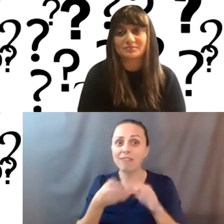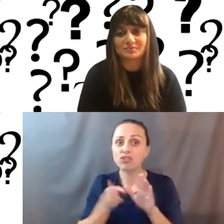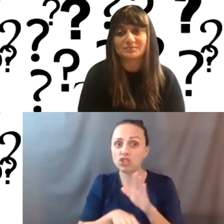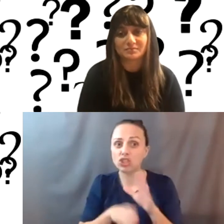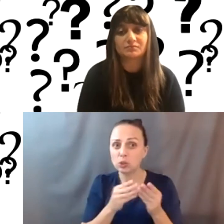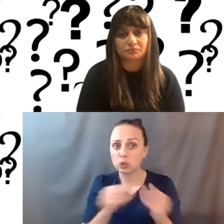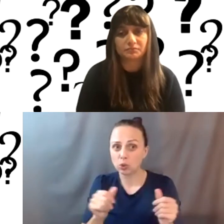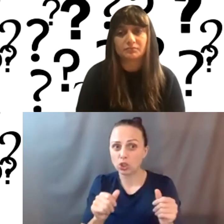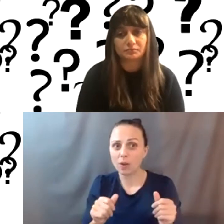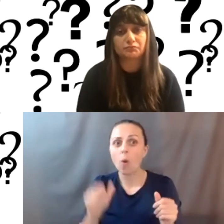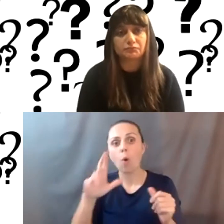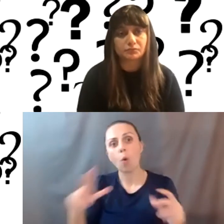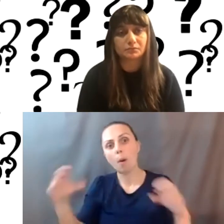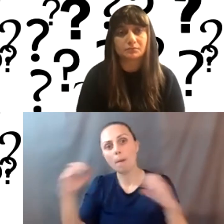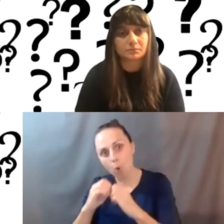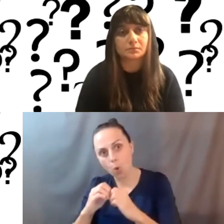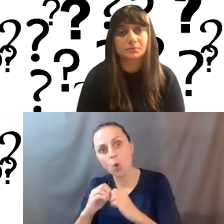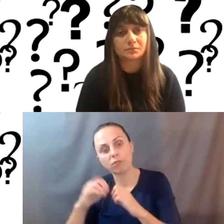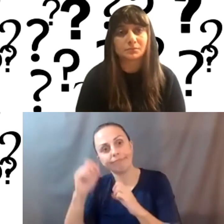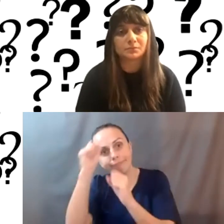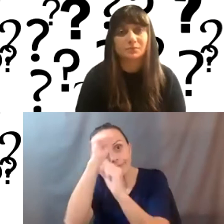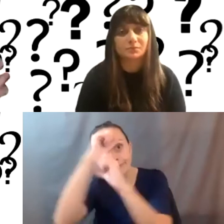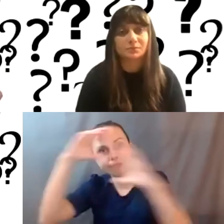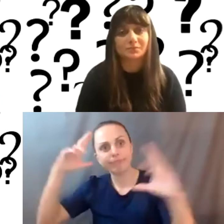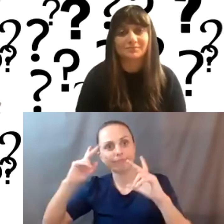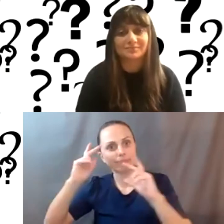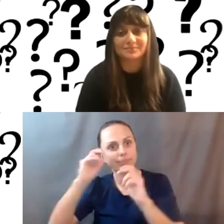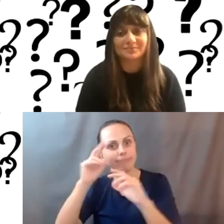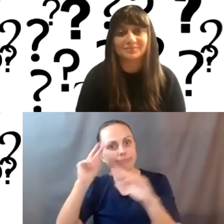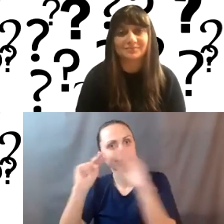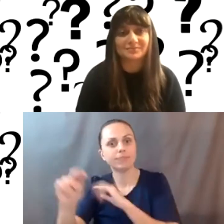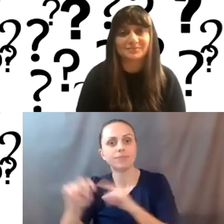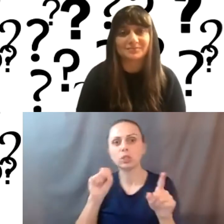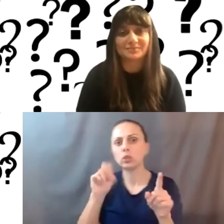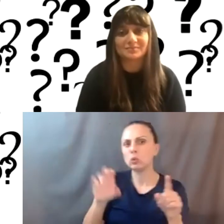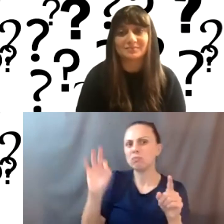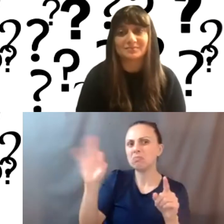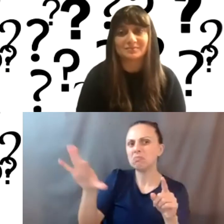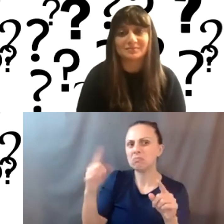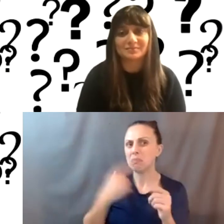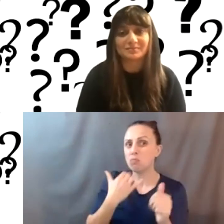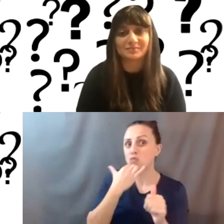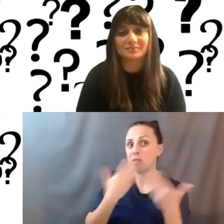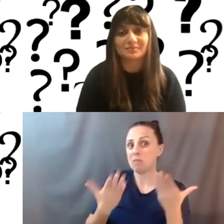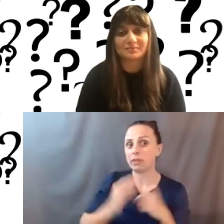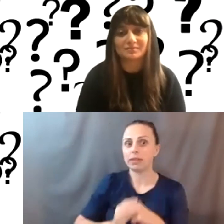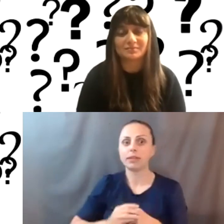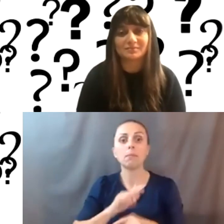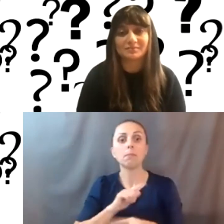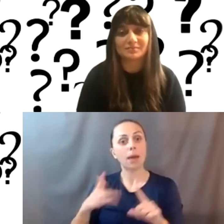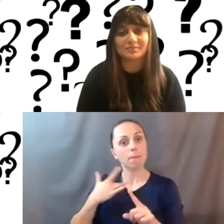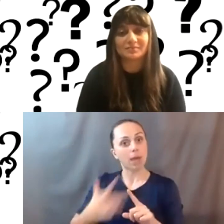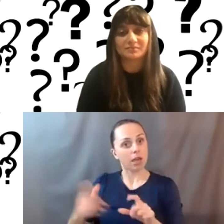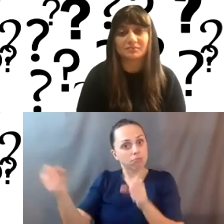and a more expansive, um, visioning. So I'm going to just throw in something. can tell me if I'm wrong, but my take is when working with consultants